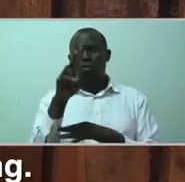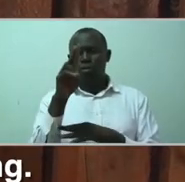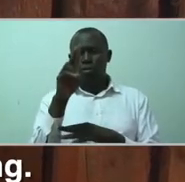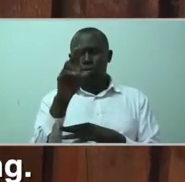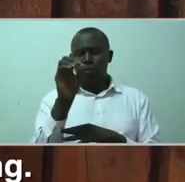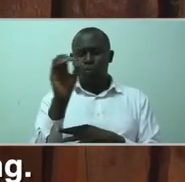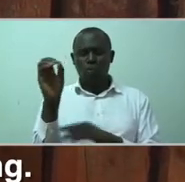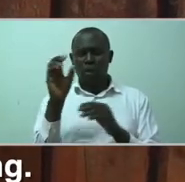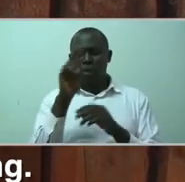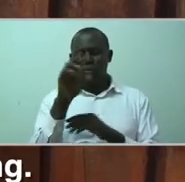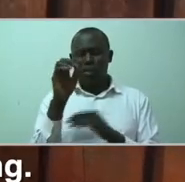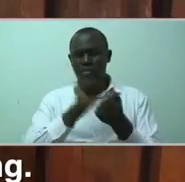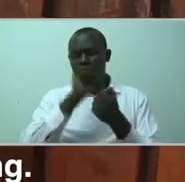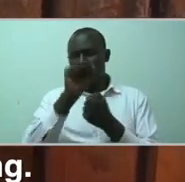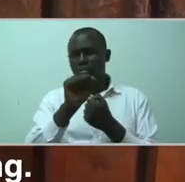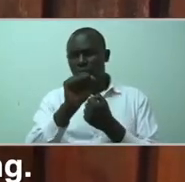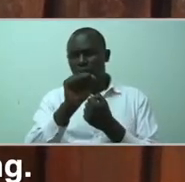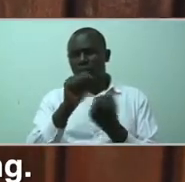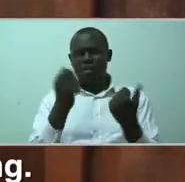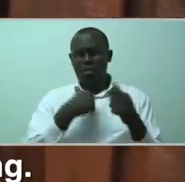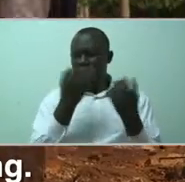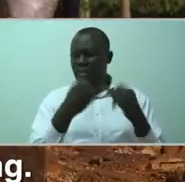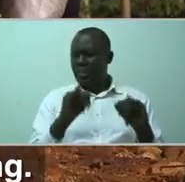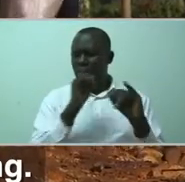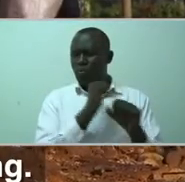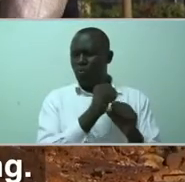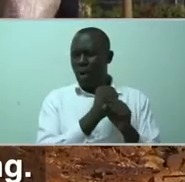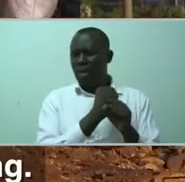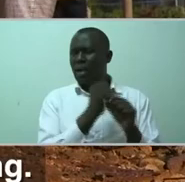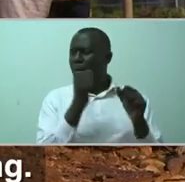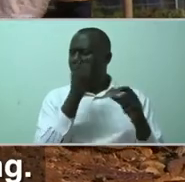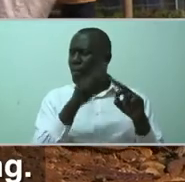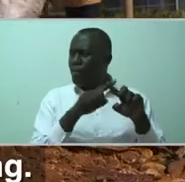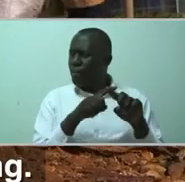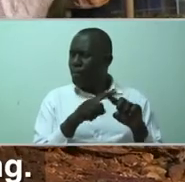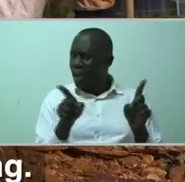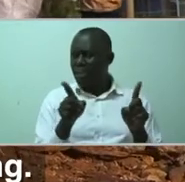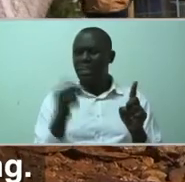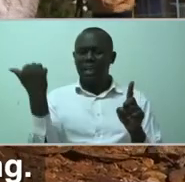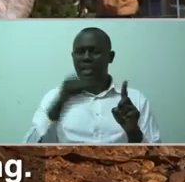At the beginning of the year 2015, I started working. But I would get an epilepsy attack offering.